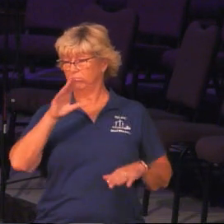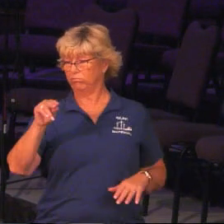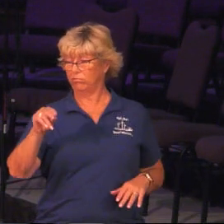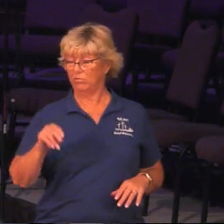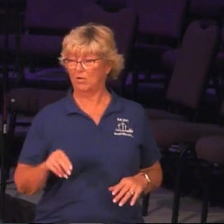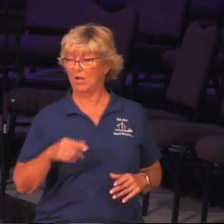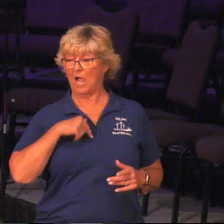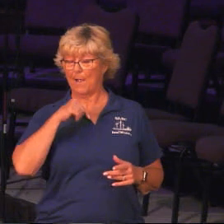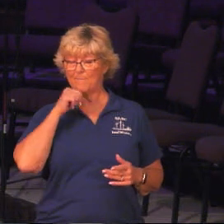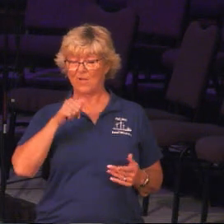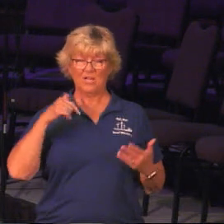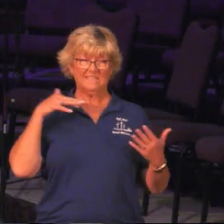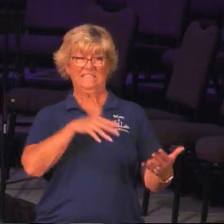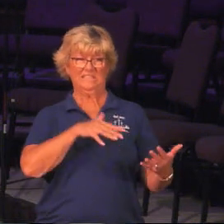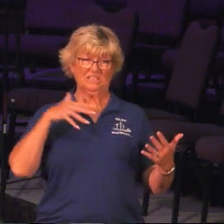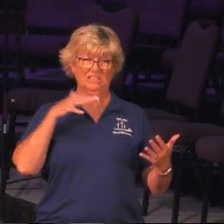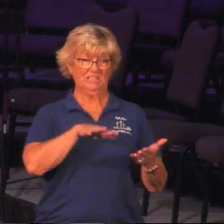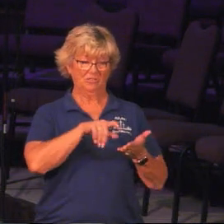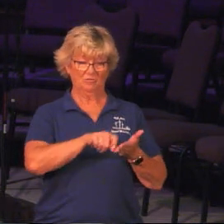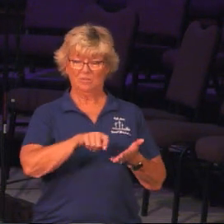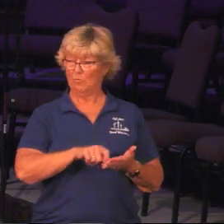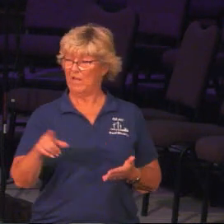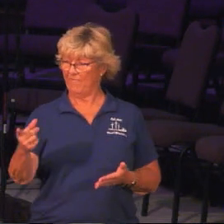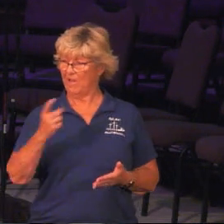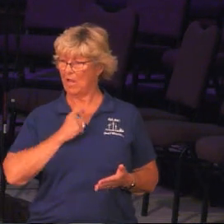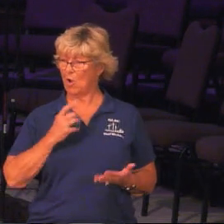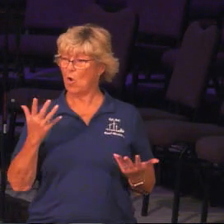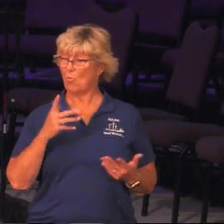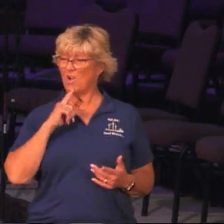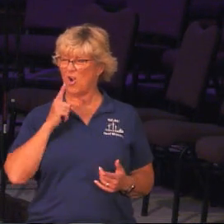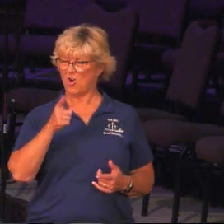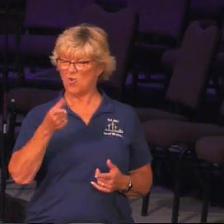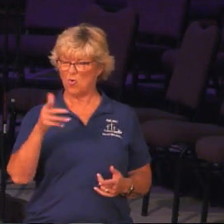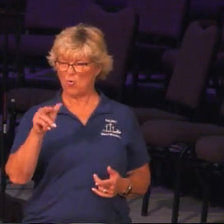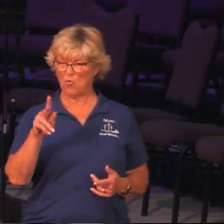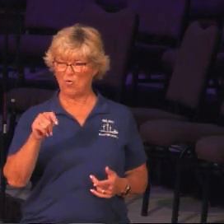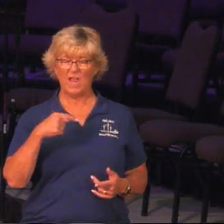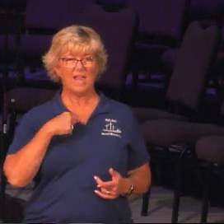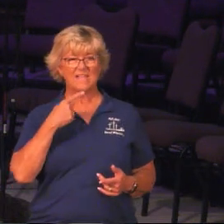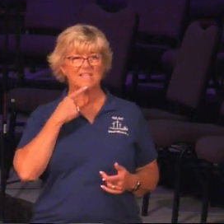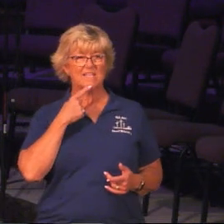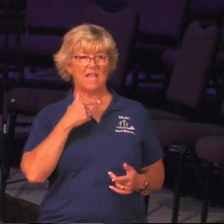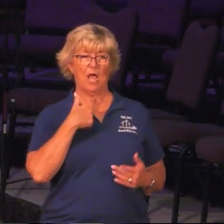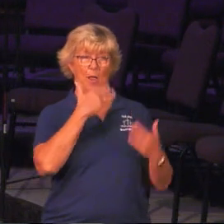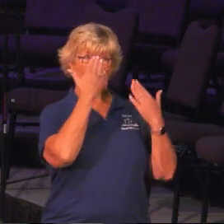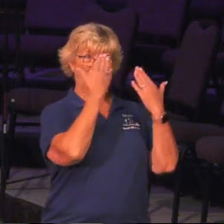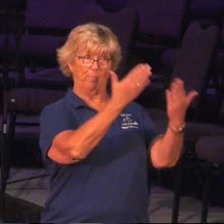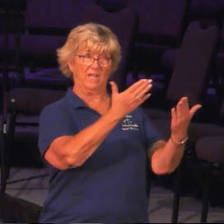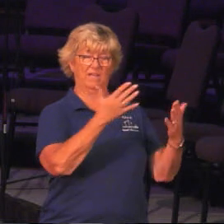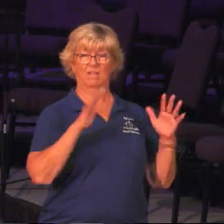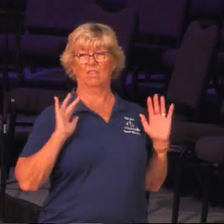I'm not a scholar. If you were to ask me, what are you, Grant? I would say, I'm obedient.